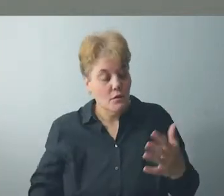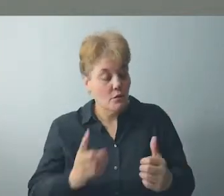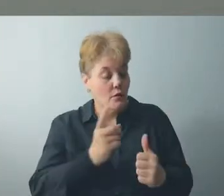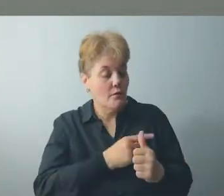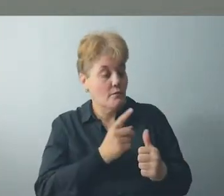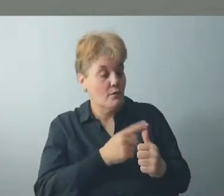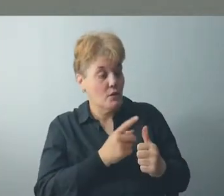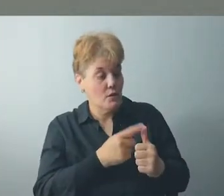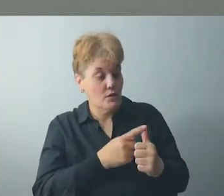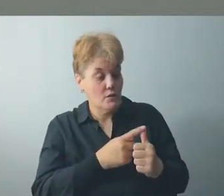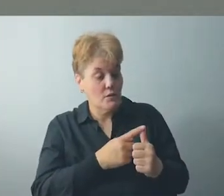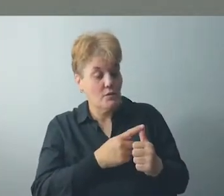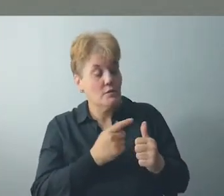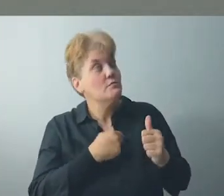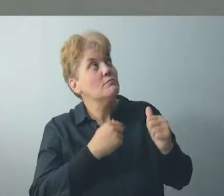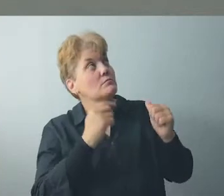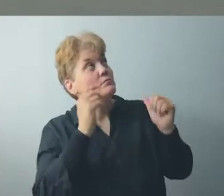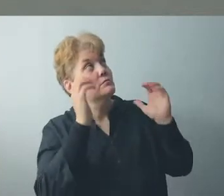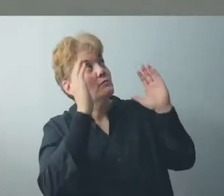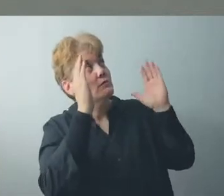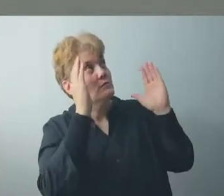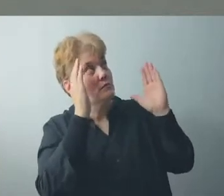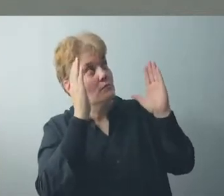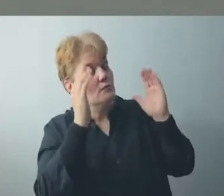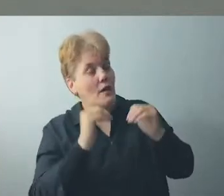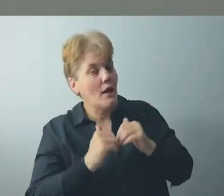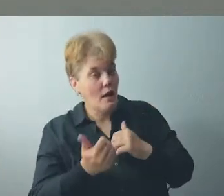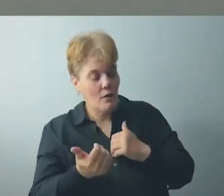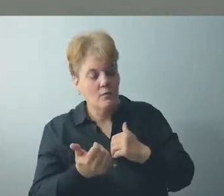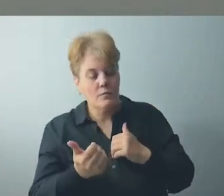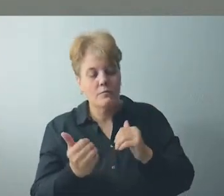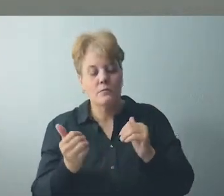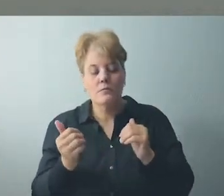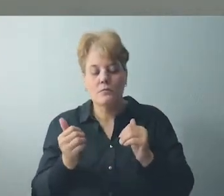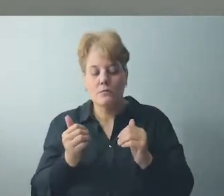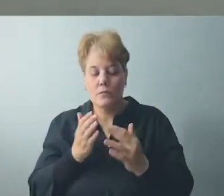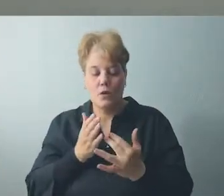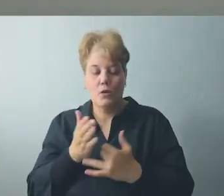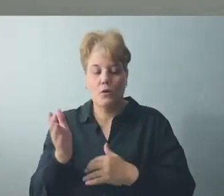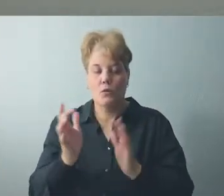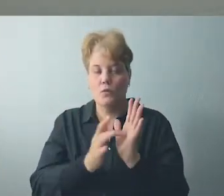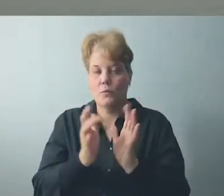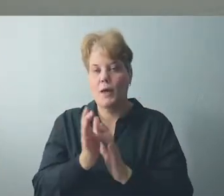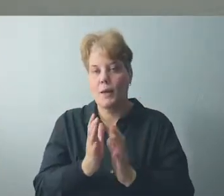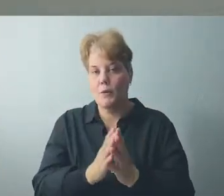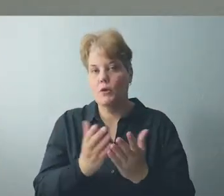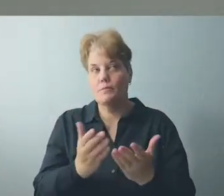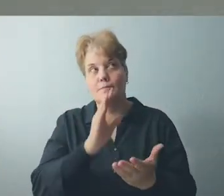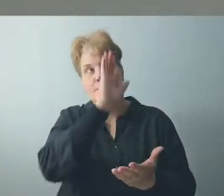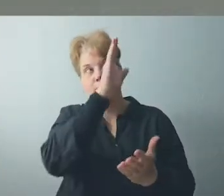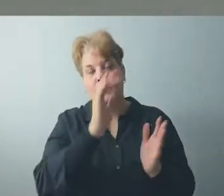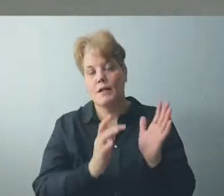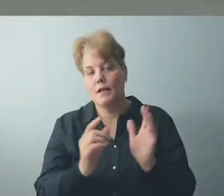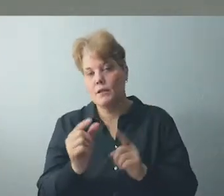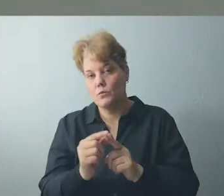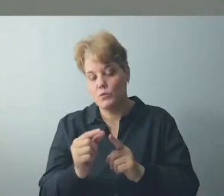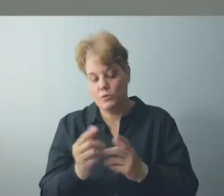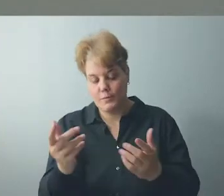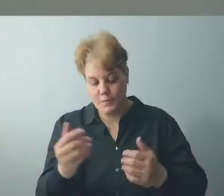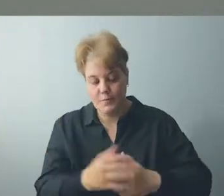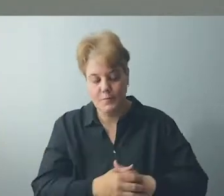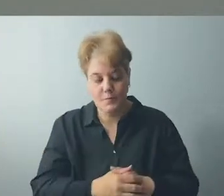through his word, the Bible. Primarily, it's the way for all of us to hear